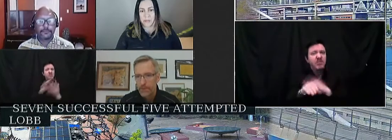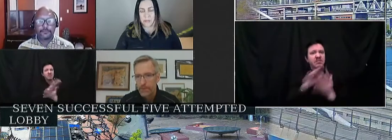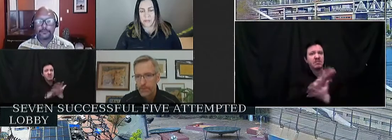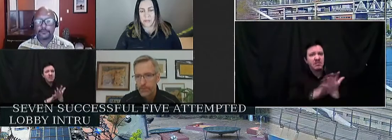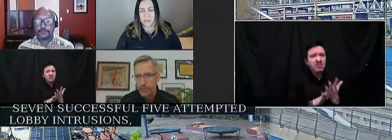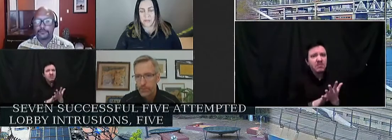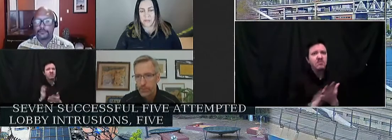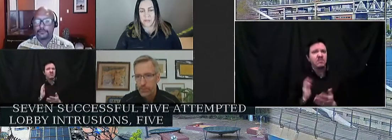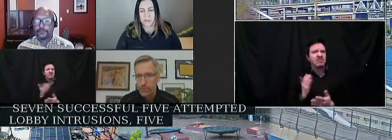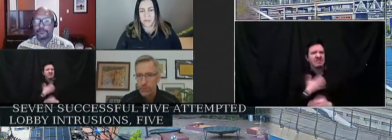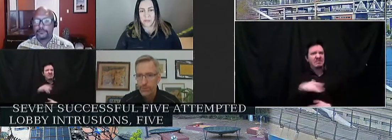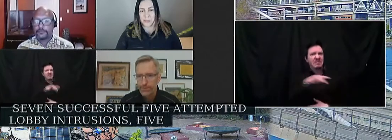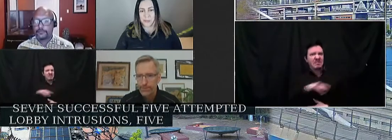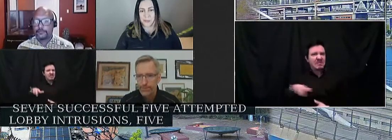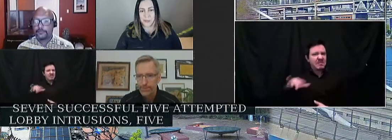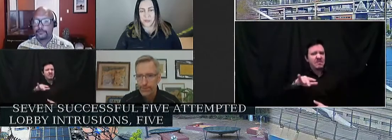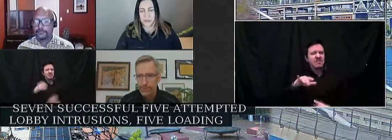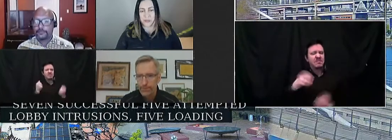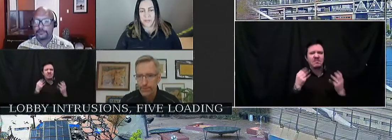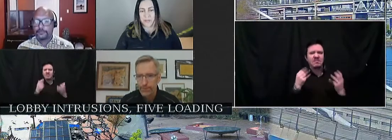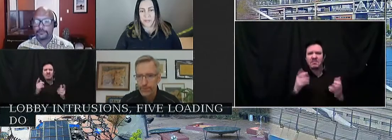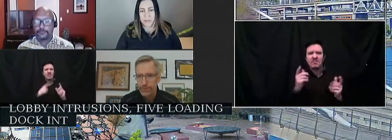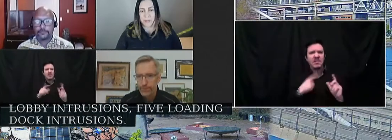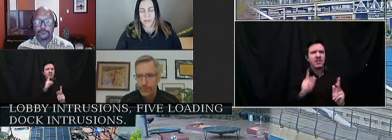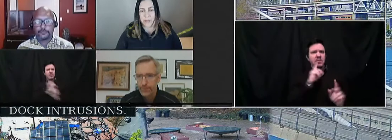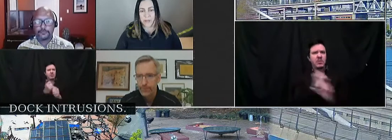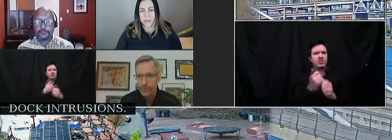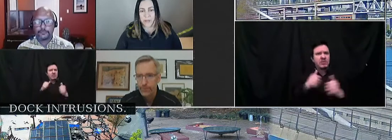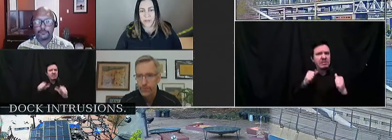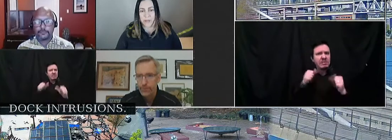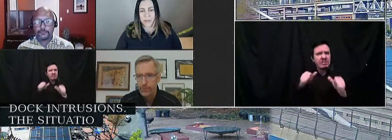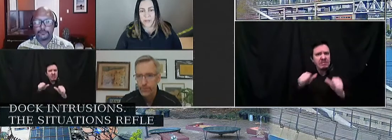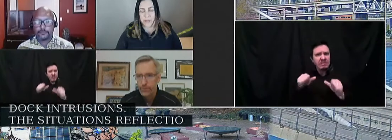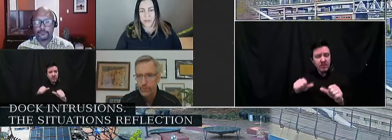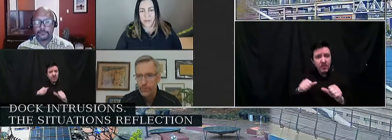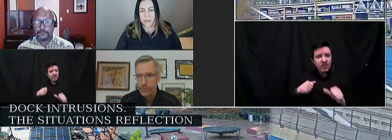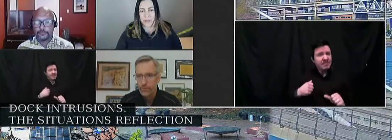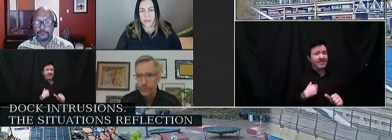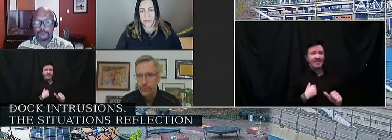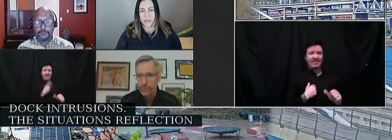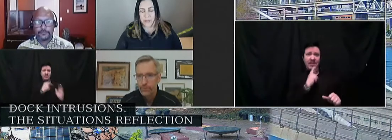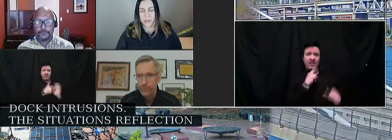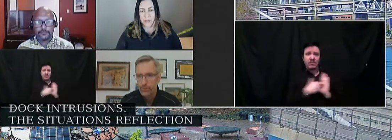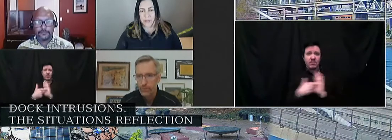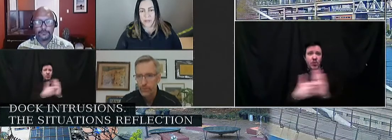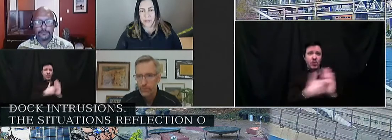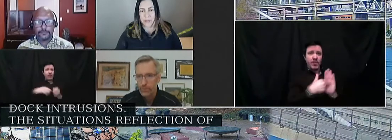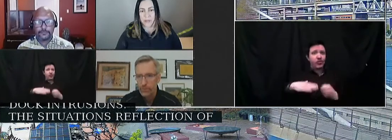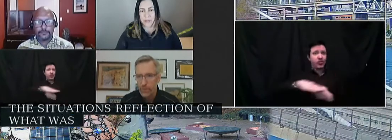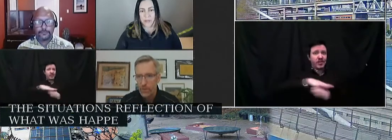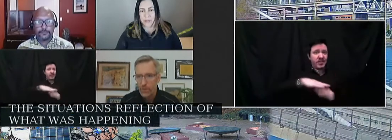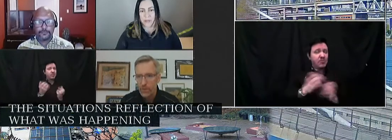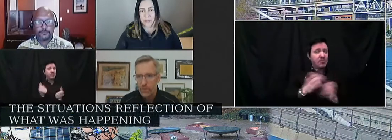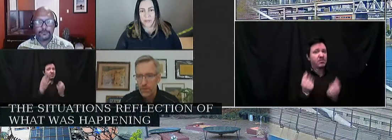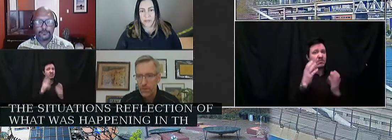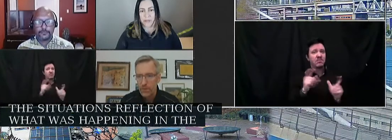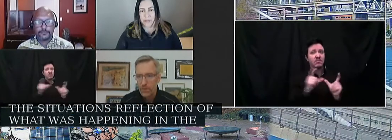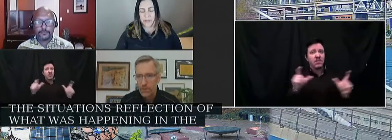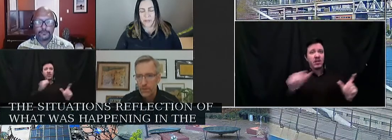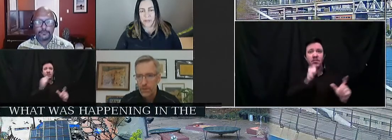intrusions. The situation is a reflection of what was happening in the neighborhood. Many residents didn't feel safe walking the streets or